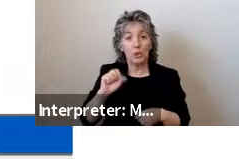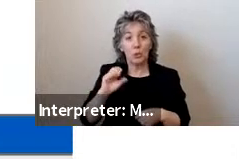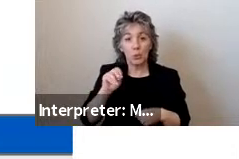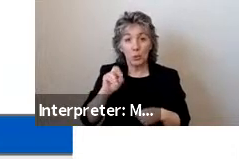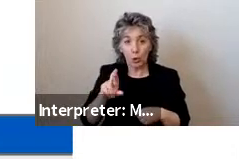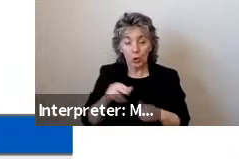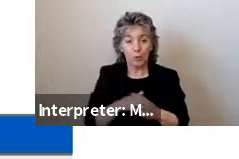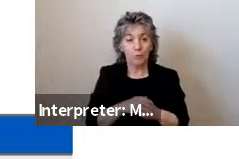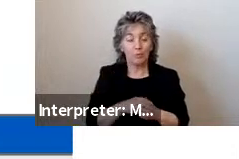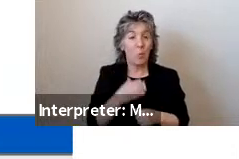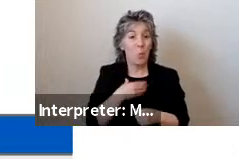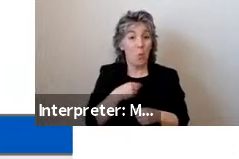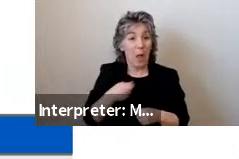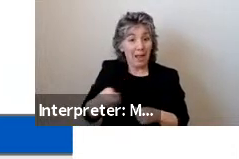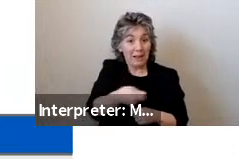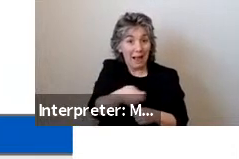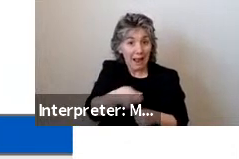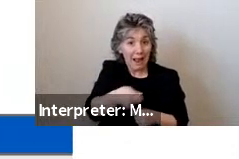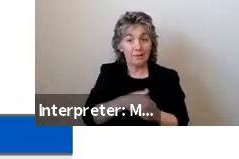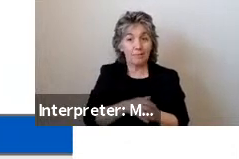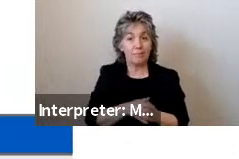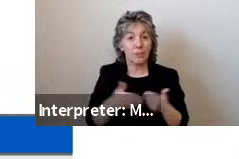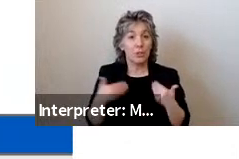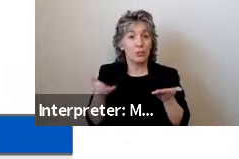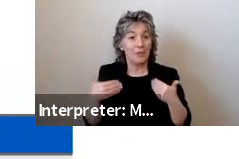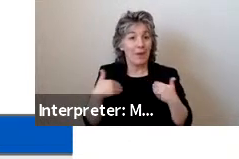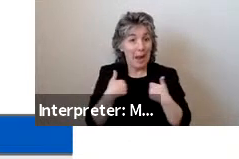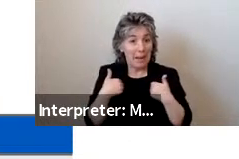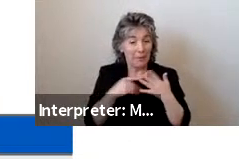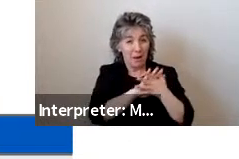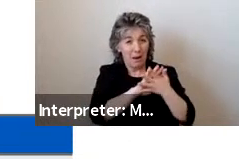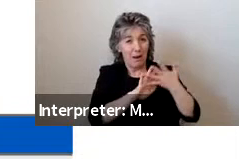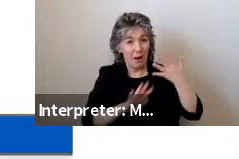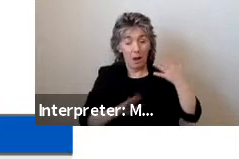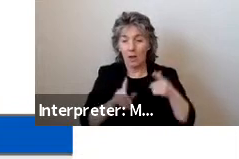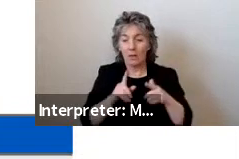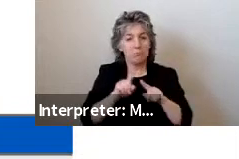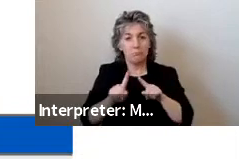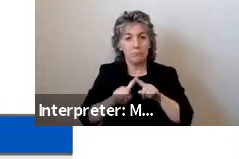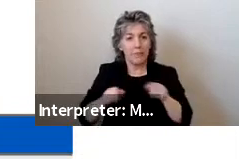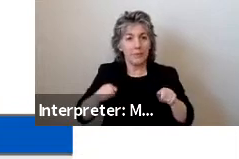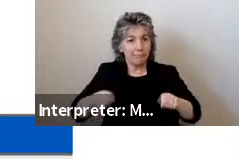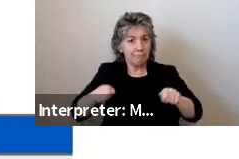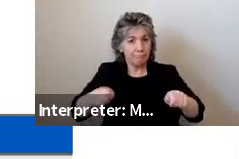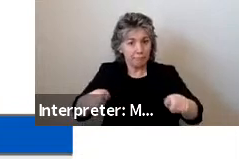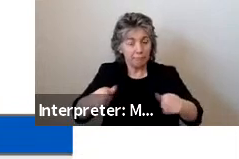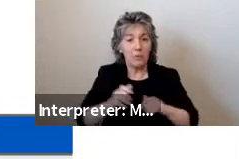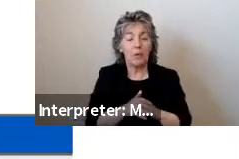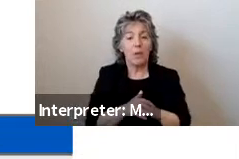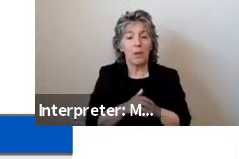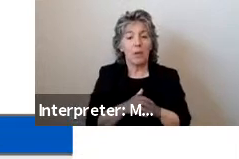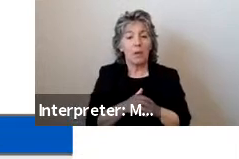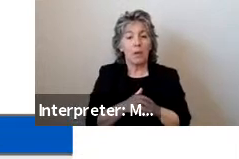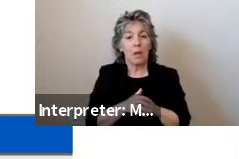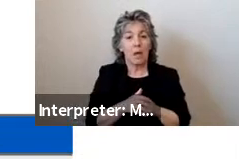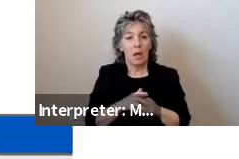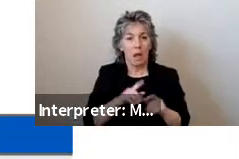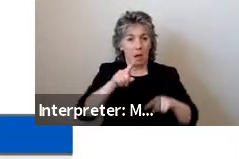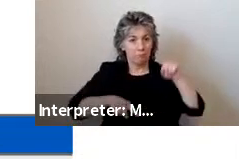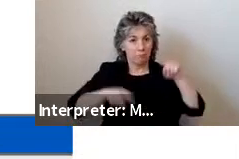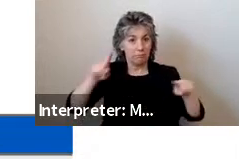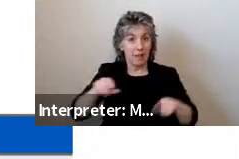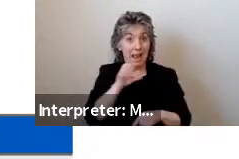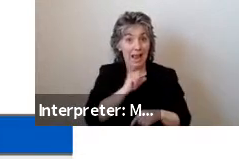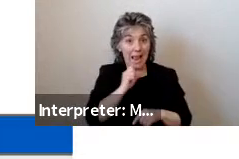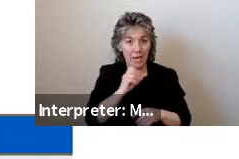of white canes or service animals, or users of other walking aids, having a wide variety of ages participated in the